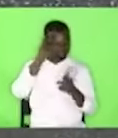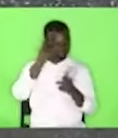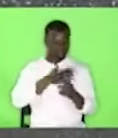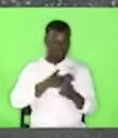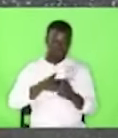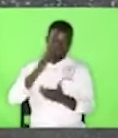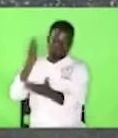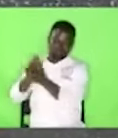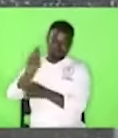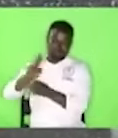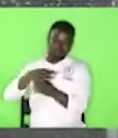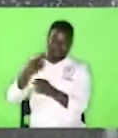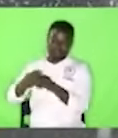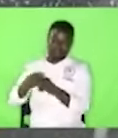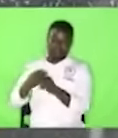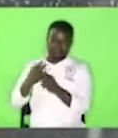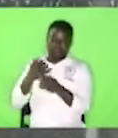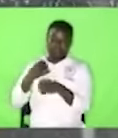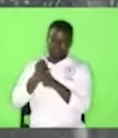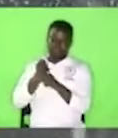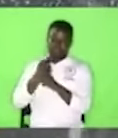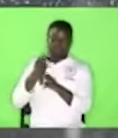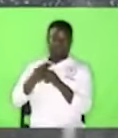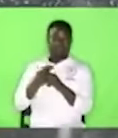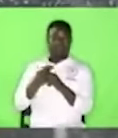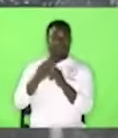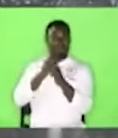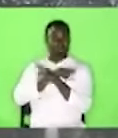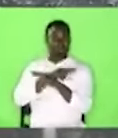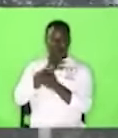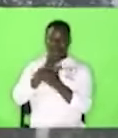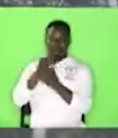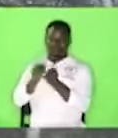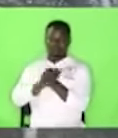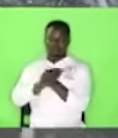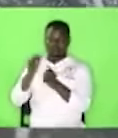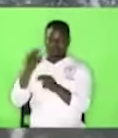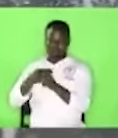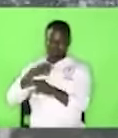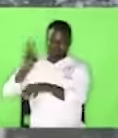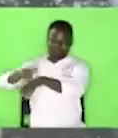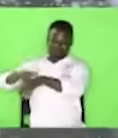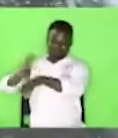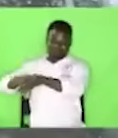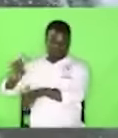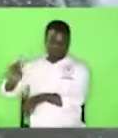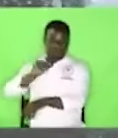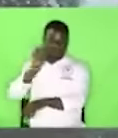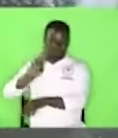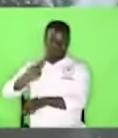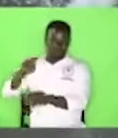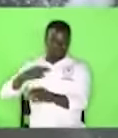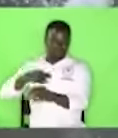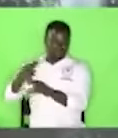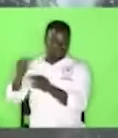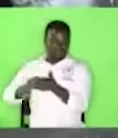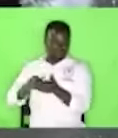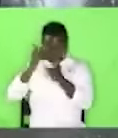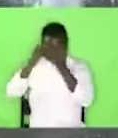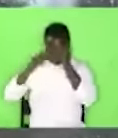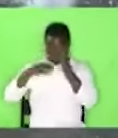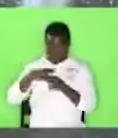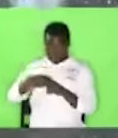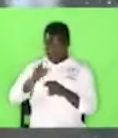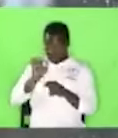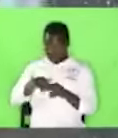Don't disturb it and eventually destroy it. so I want him. Because my name is my greatest treasure.